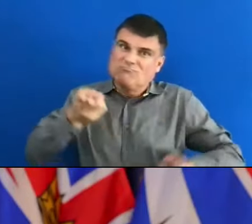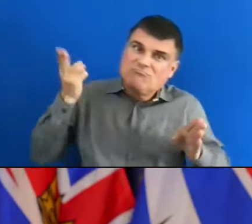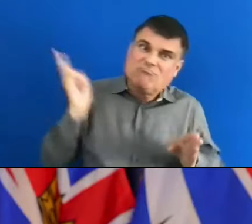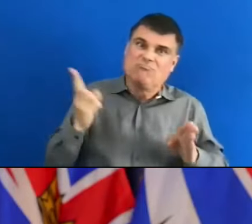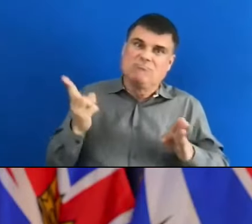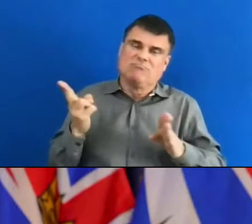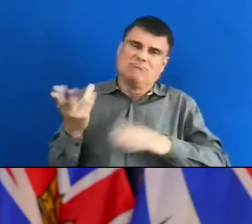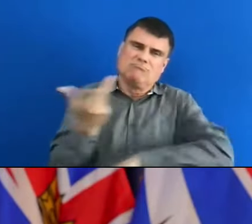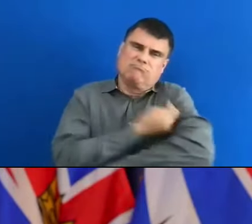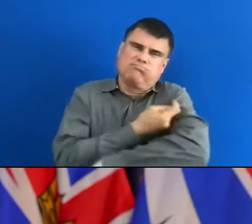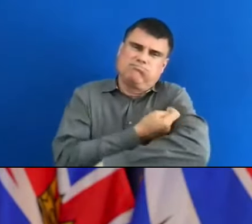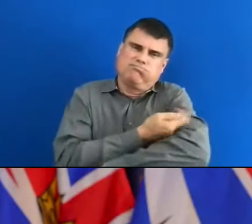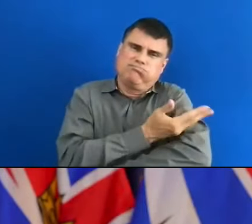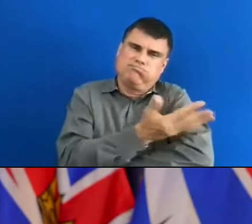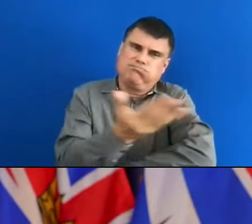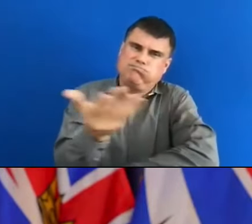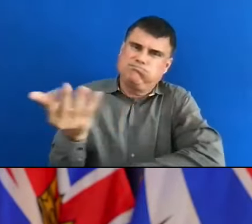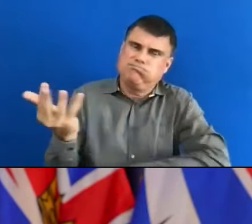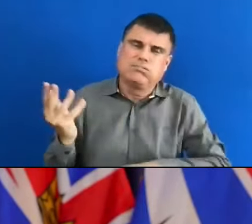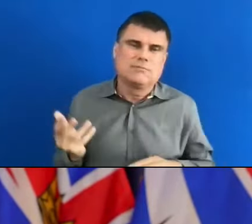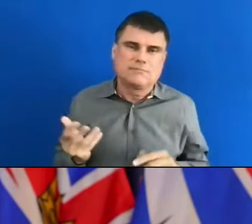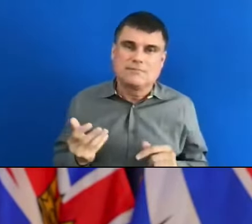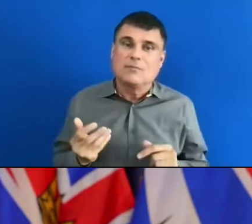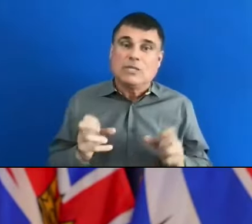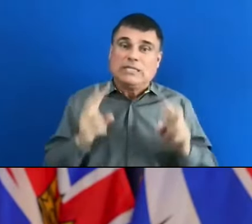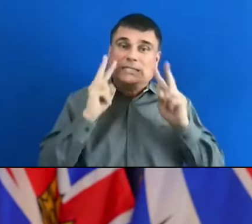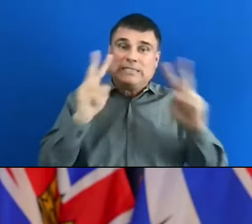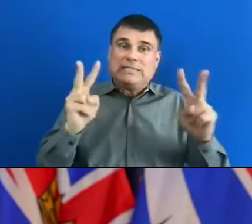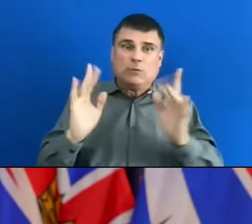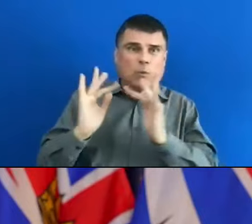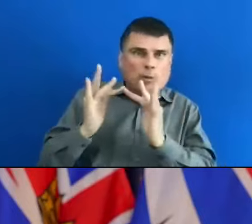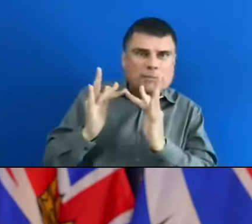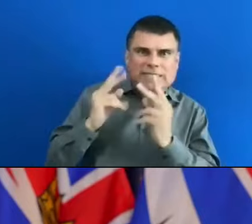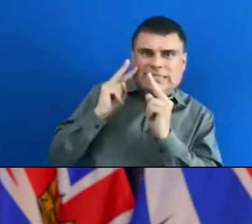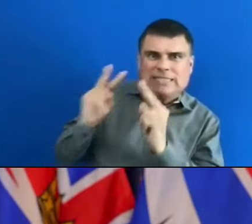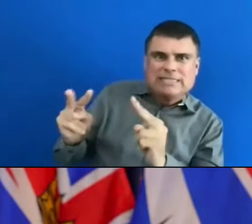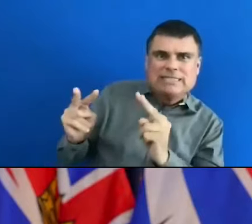will have access to the dashboard, access to information